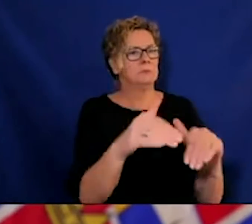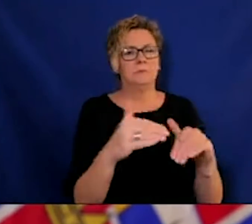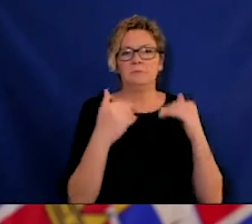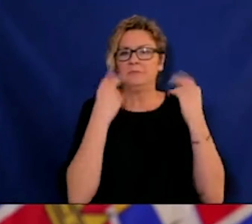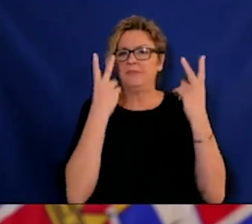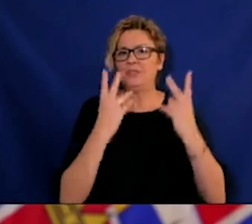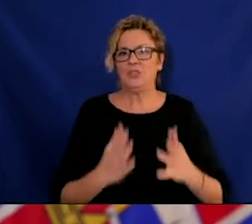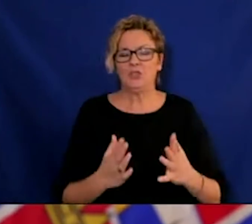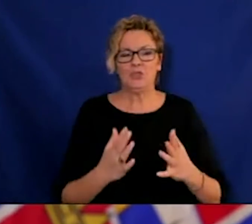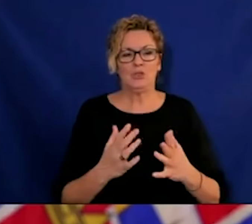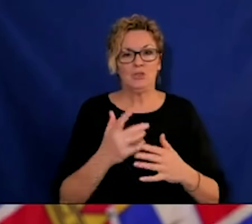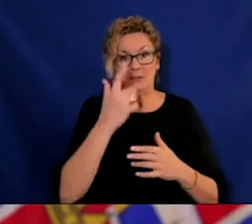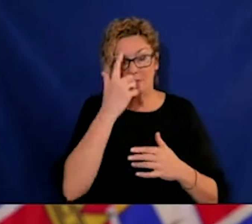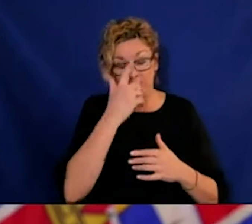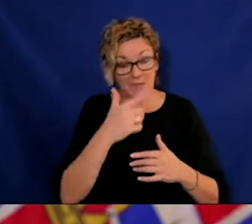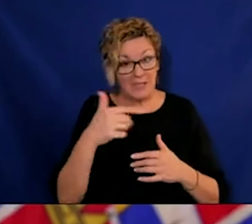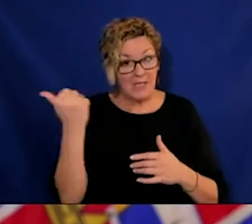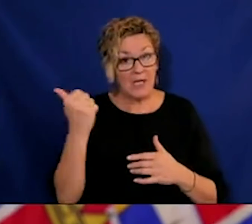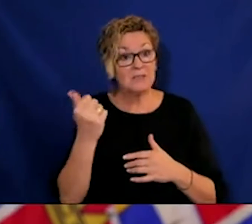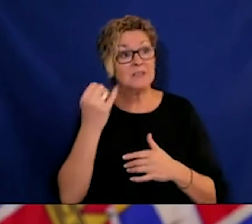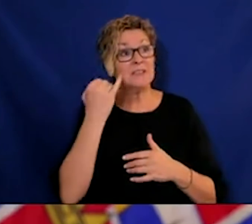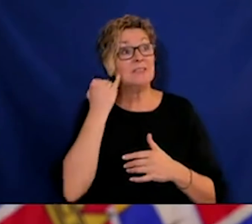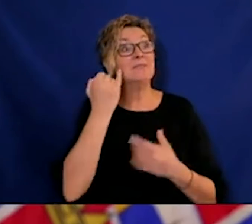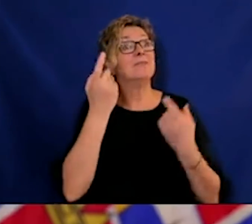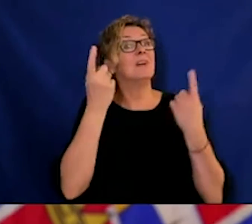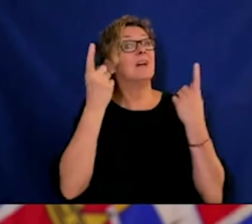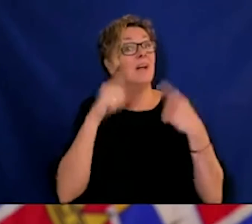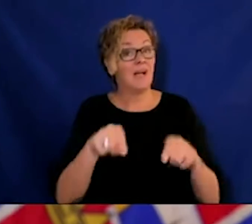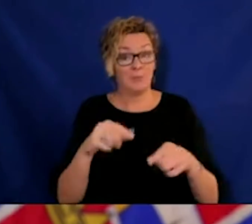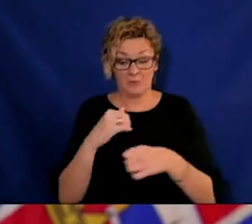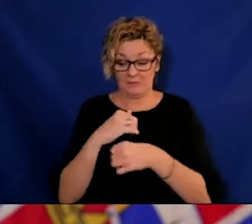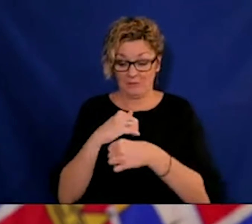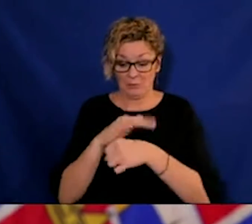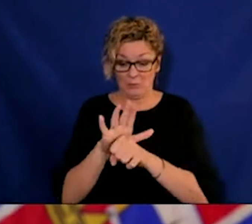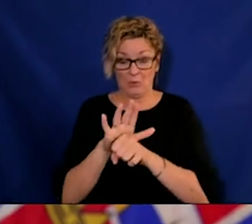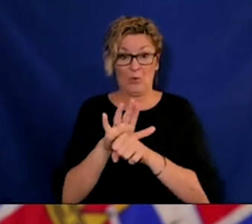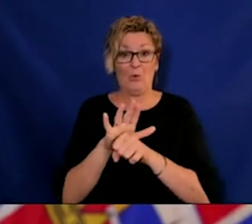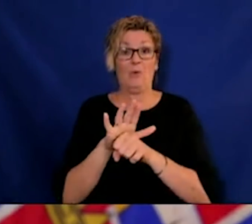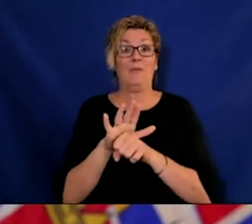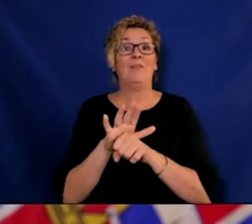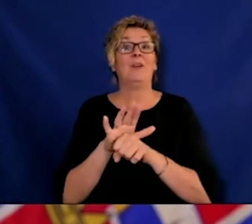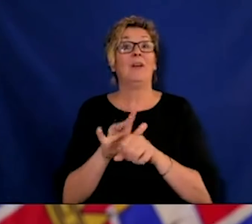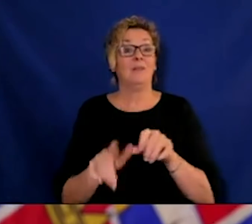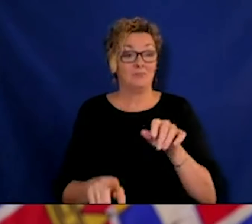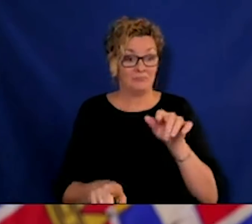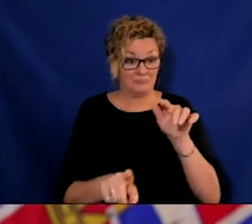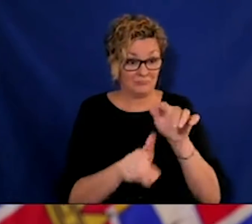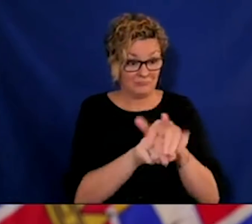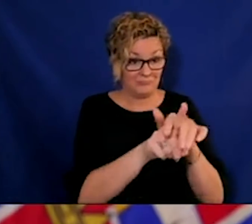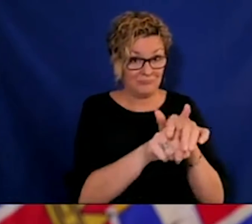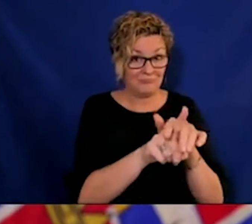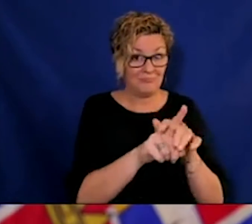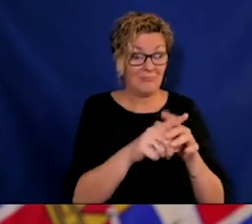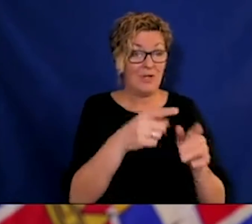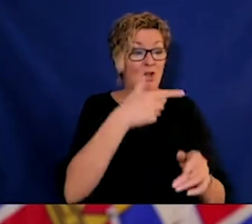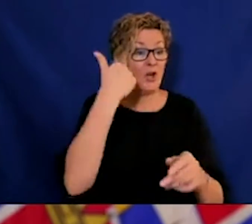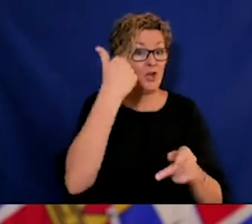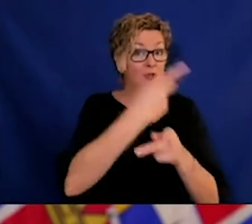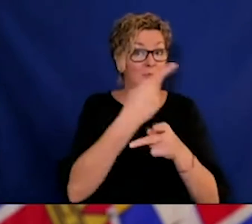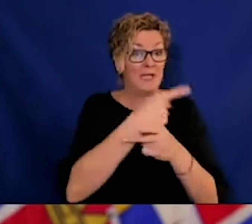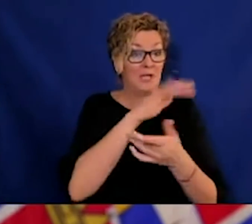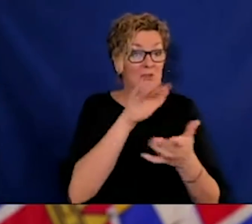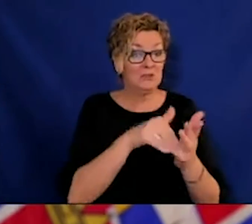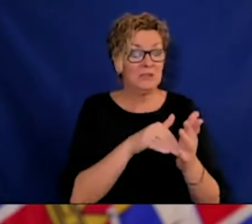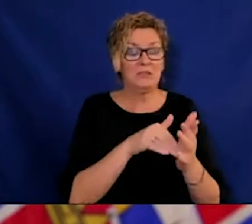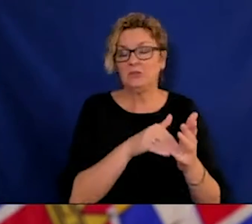to know what happens when the virus gets in. And, yes, we have not had introductions that we're aware of,